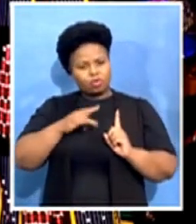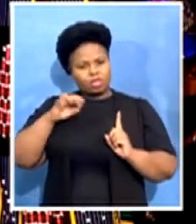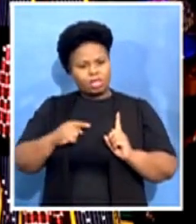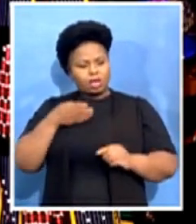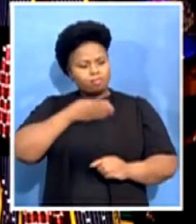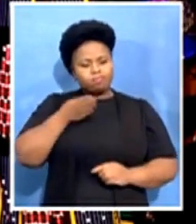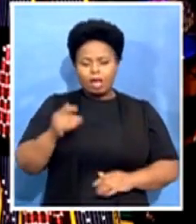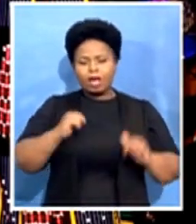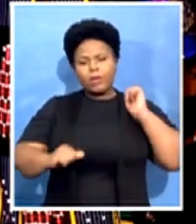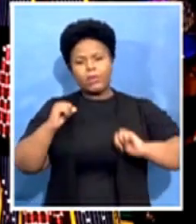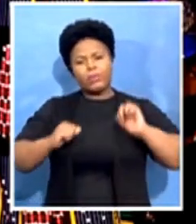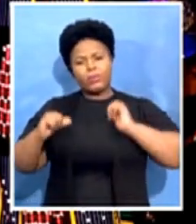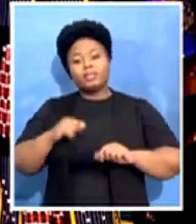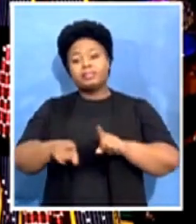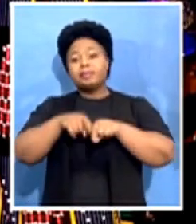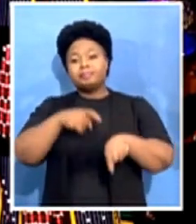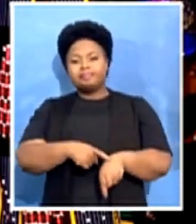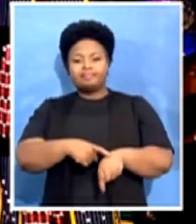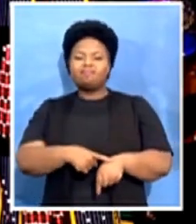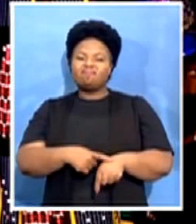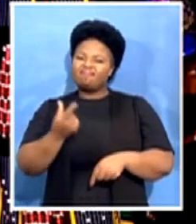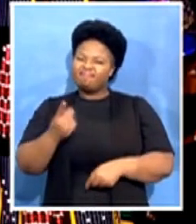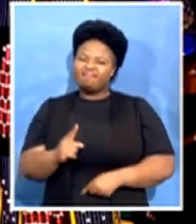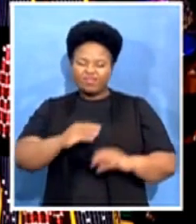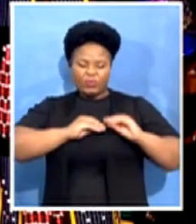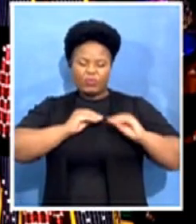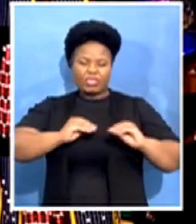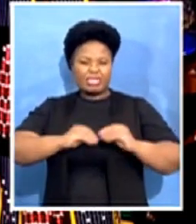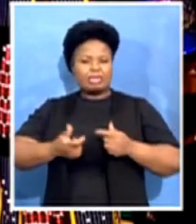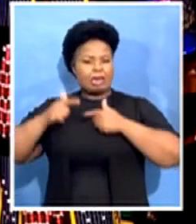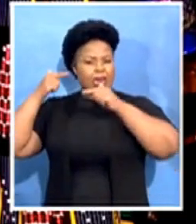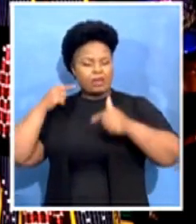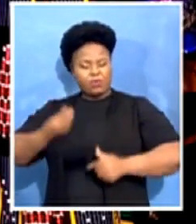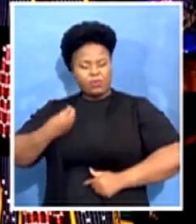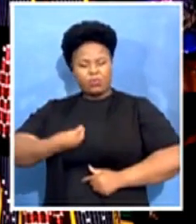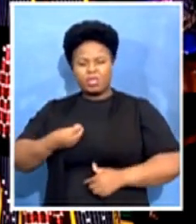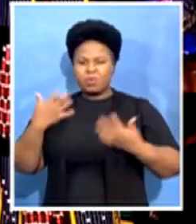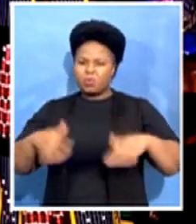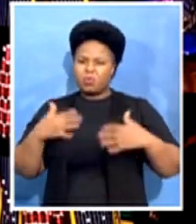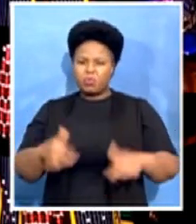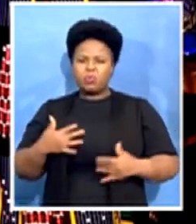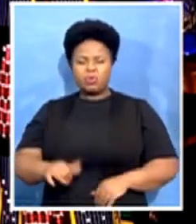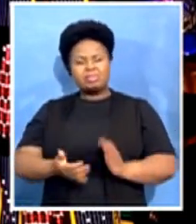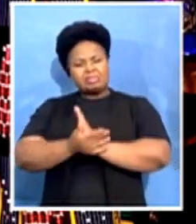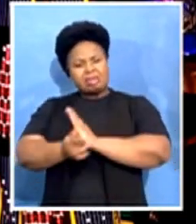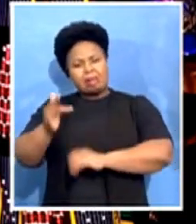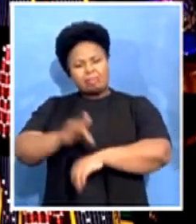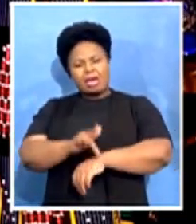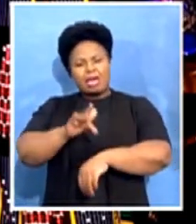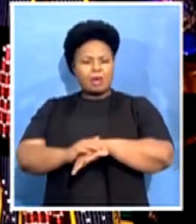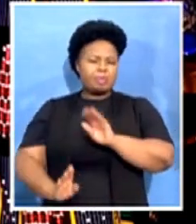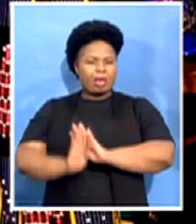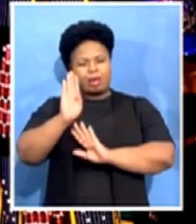taught legends of young people in the craft of music, both as a singer and as a